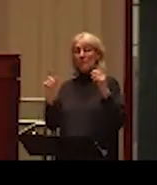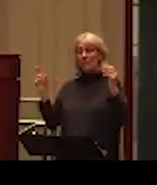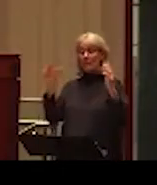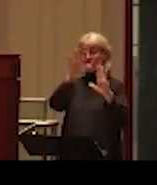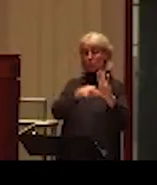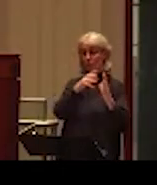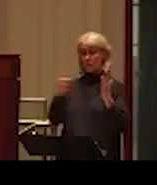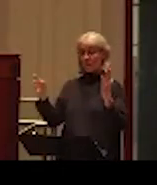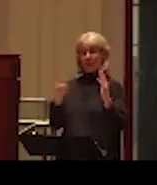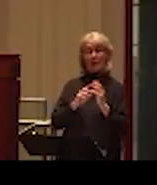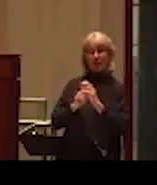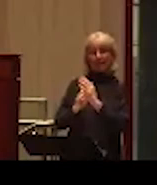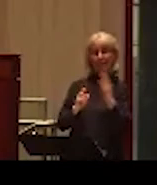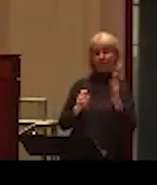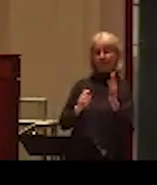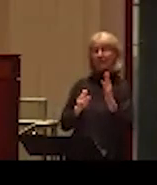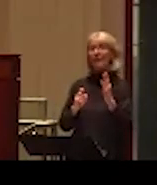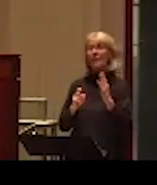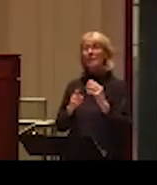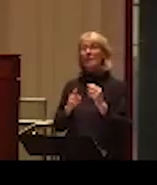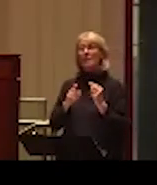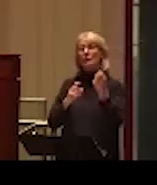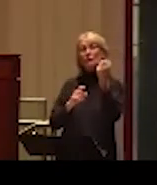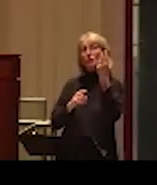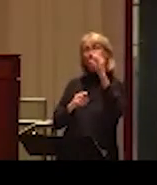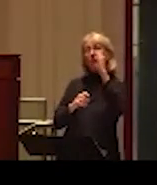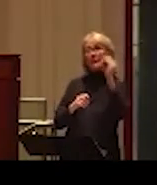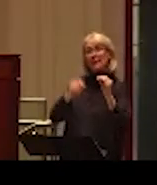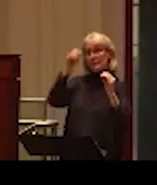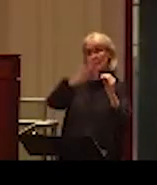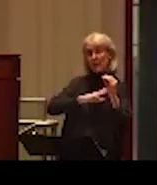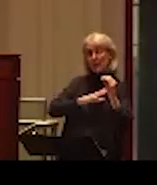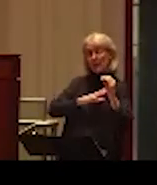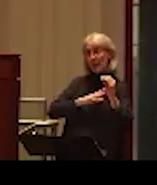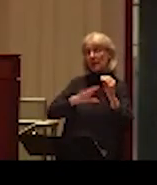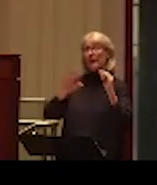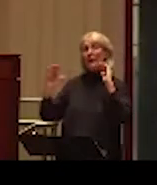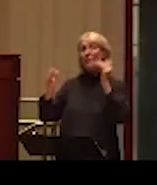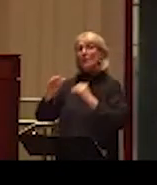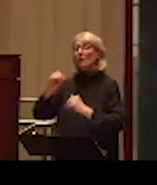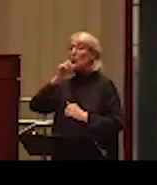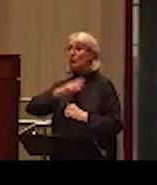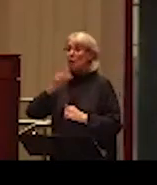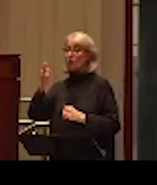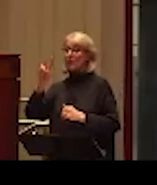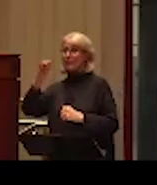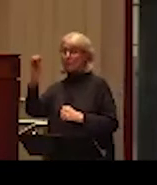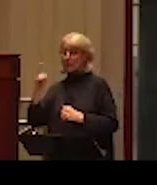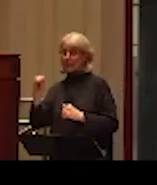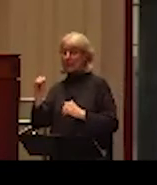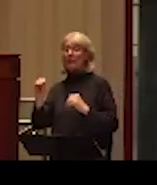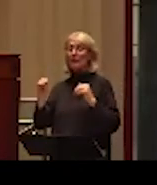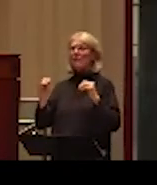this is the injuries among the men. So it's 12% of men compared to 27% of women experienced injuries